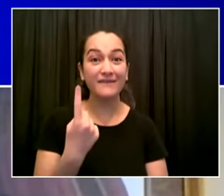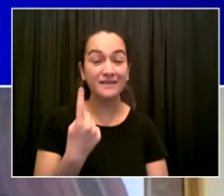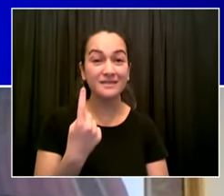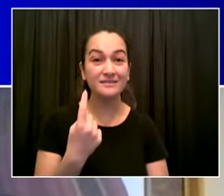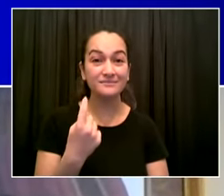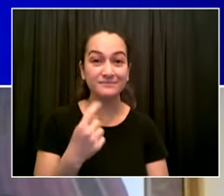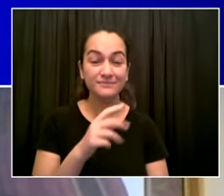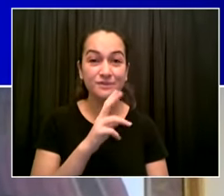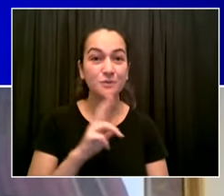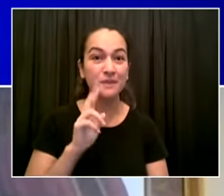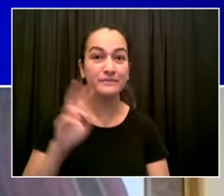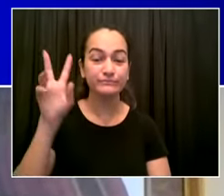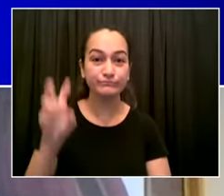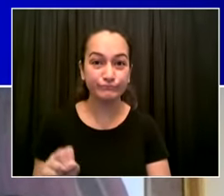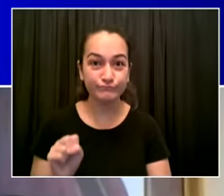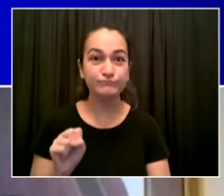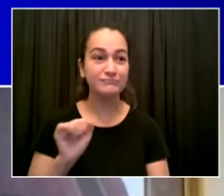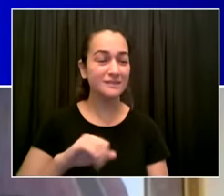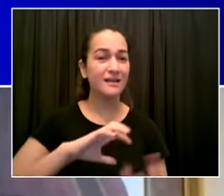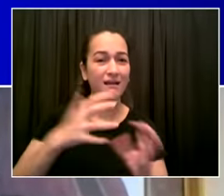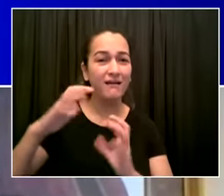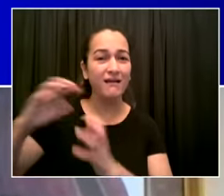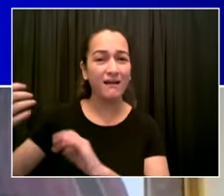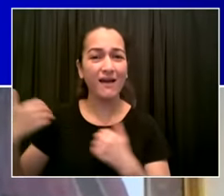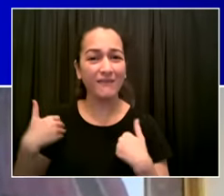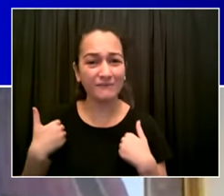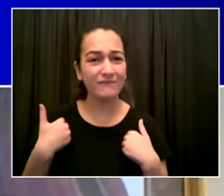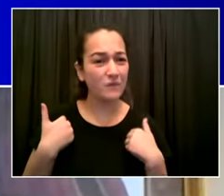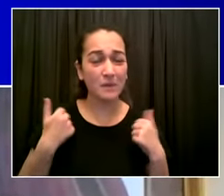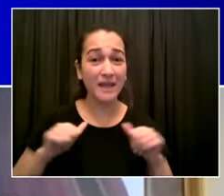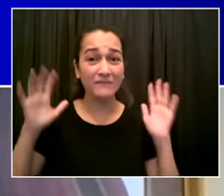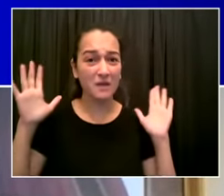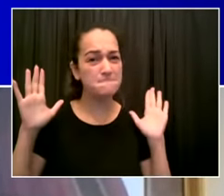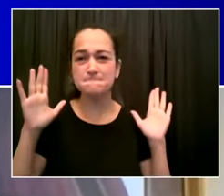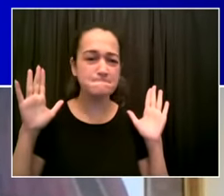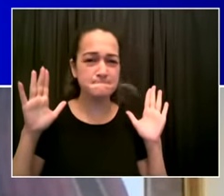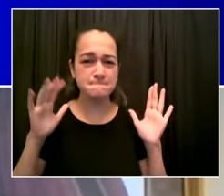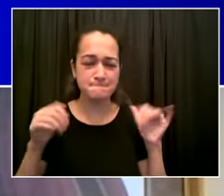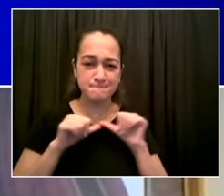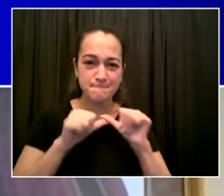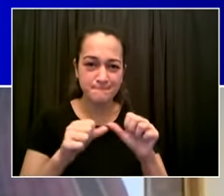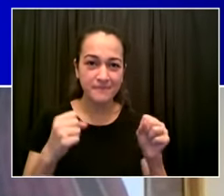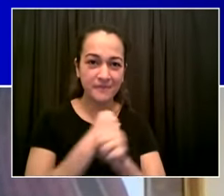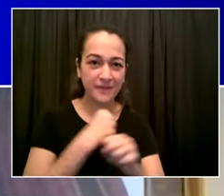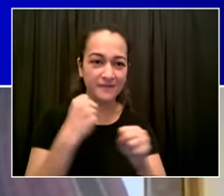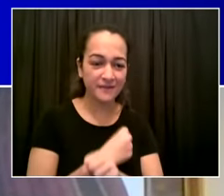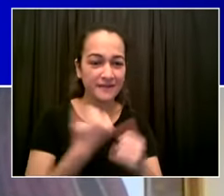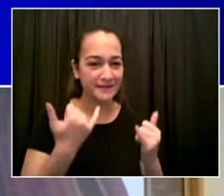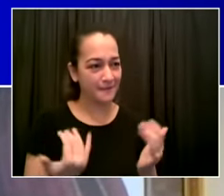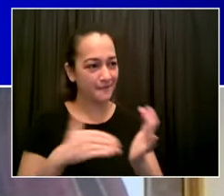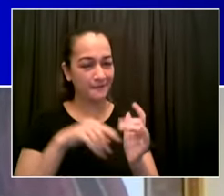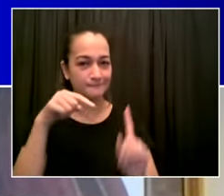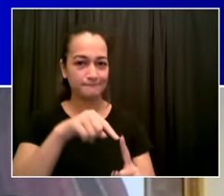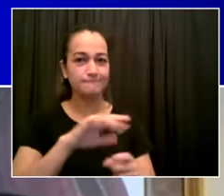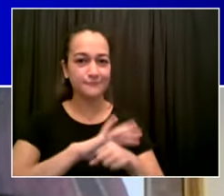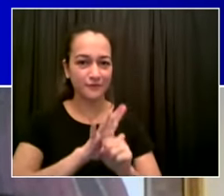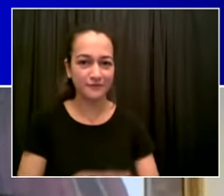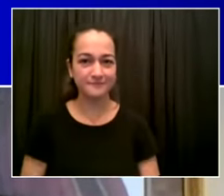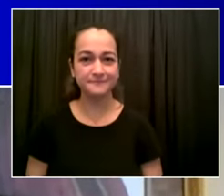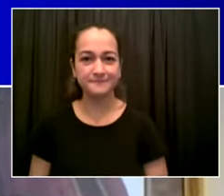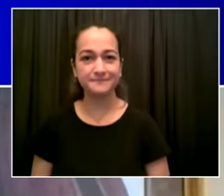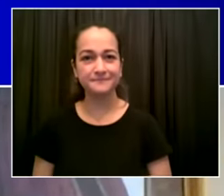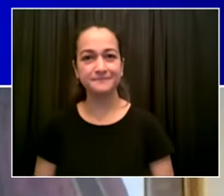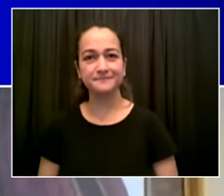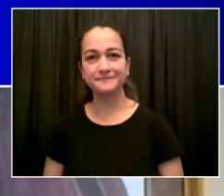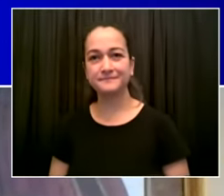spirit that wins and thank you council member for helping to lead the way keeping people safe here on staten island thank you for